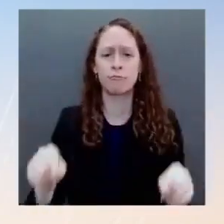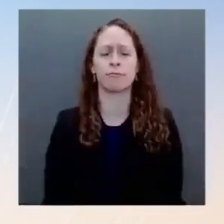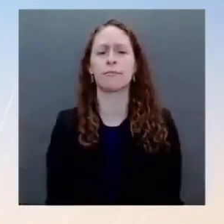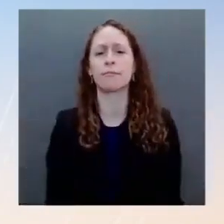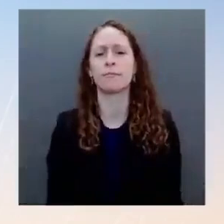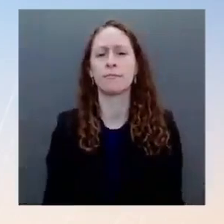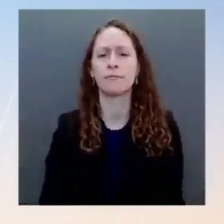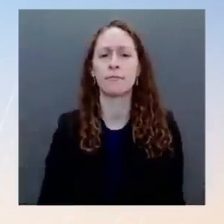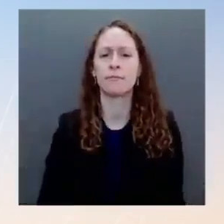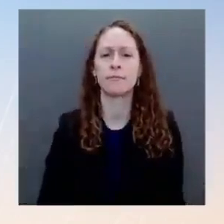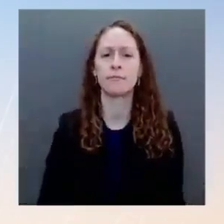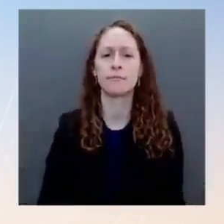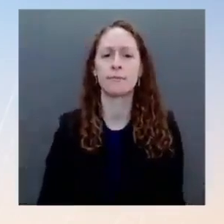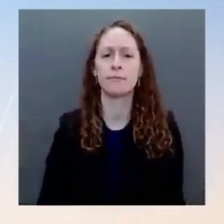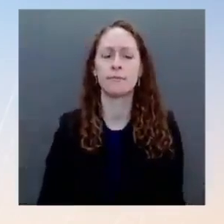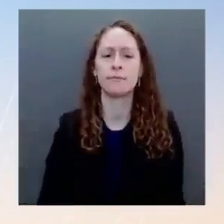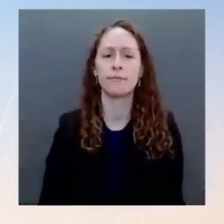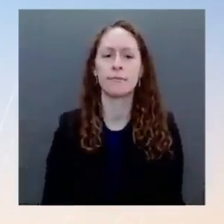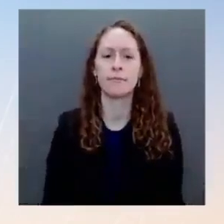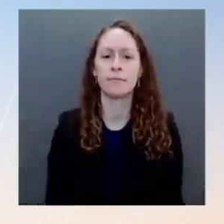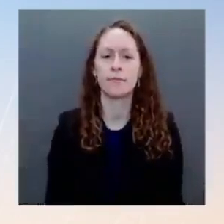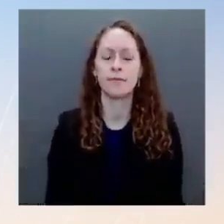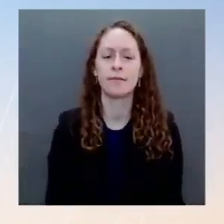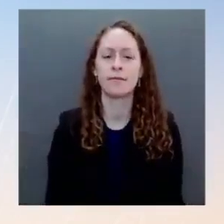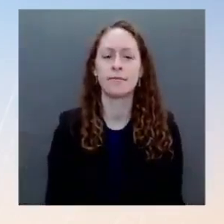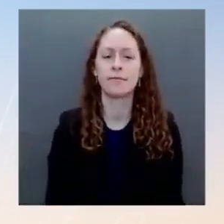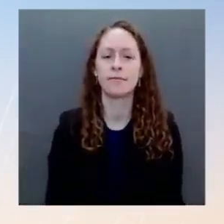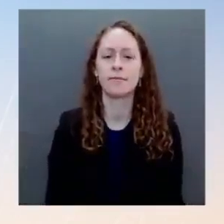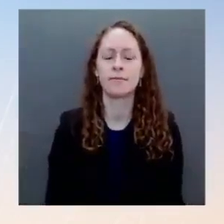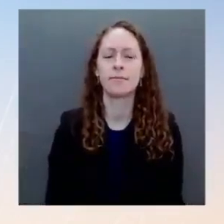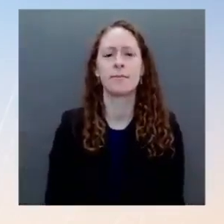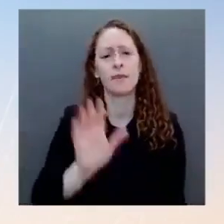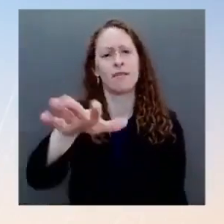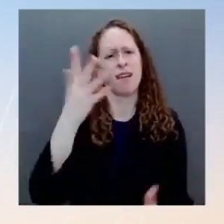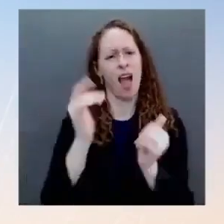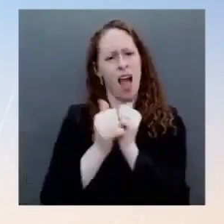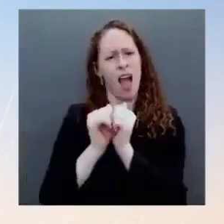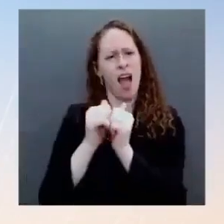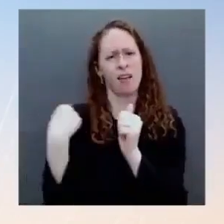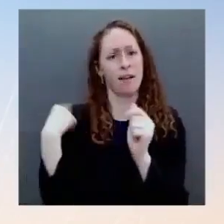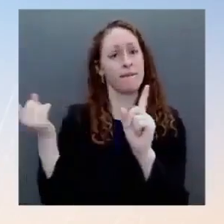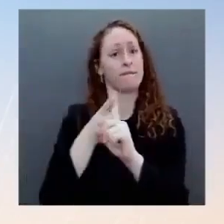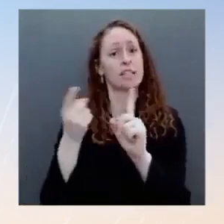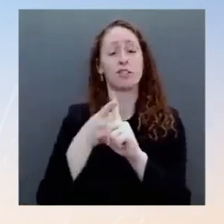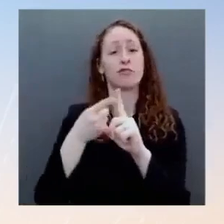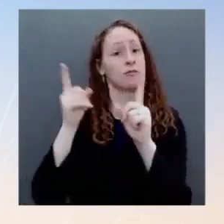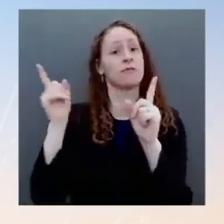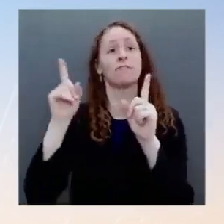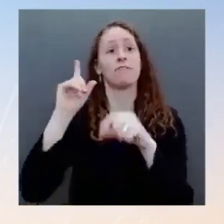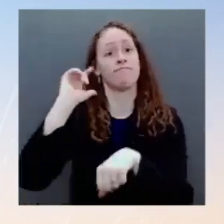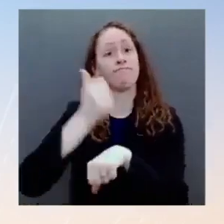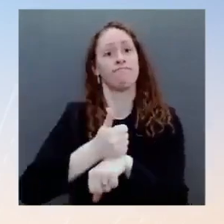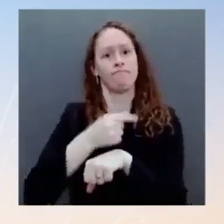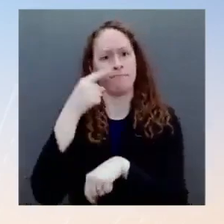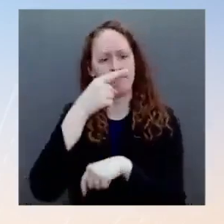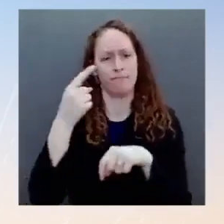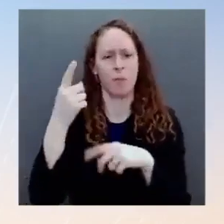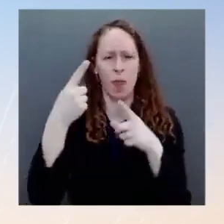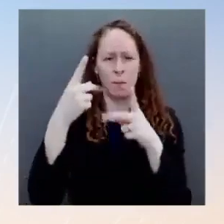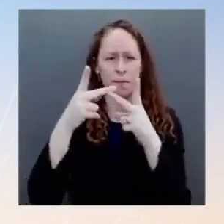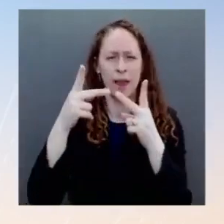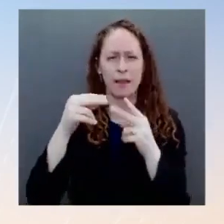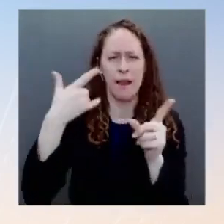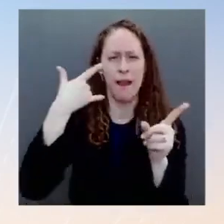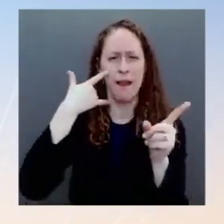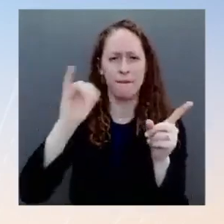just one of the thousands we supported across the country, FEMA and our over 20,000-strong workforce continues to meet the ongoing